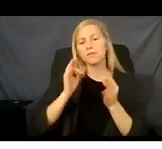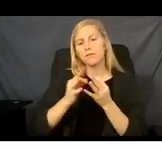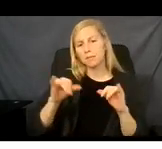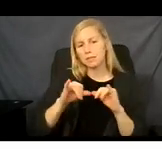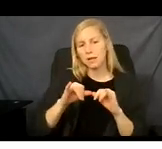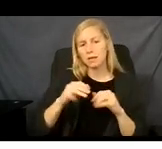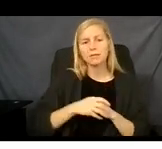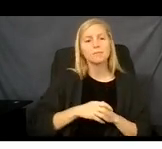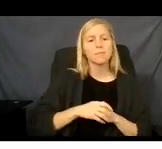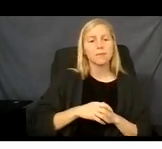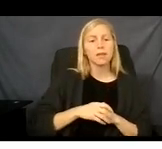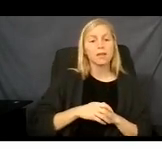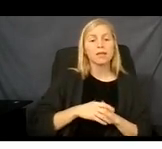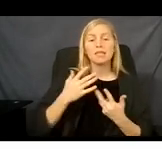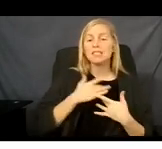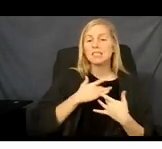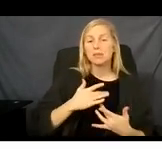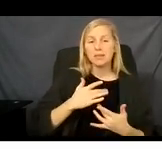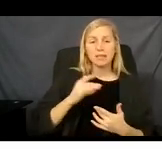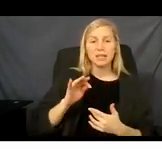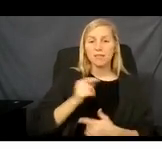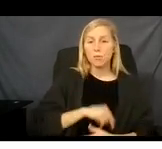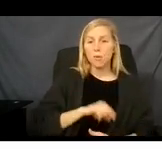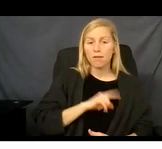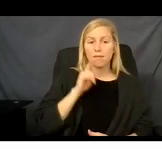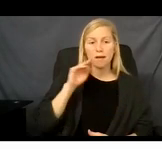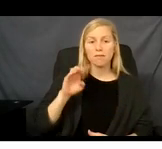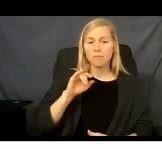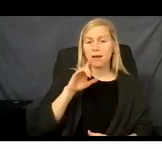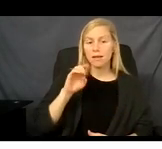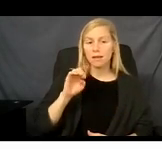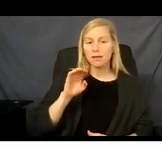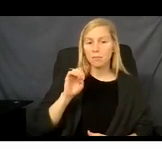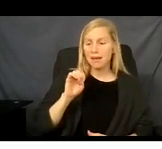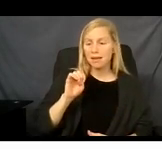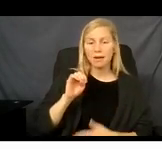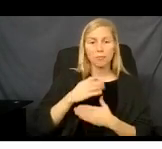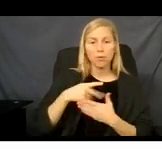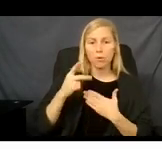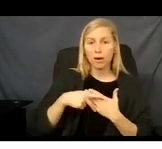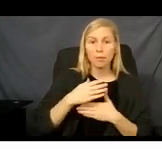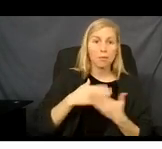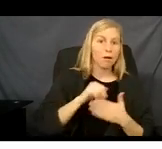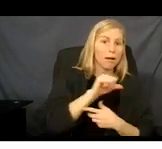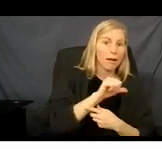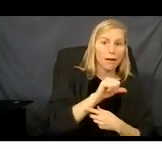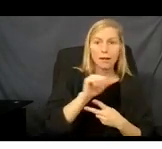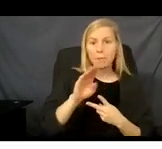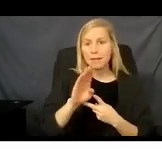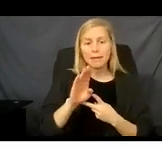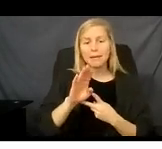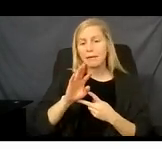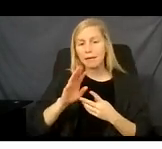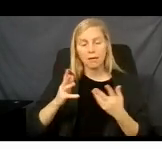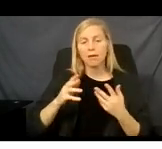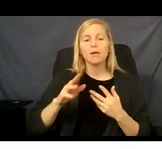Ordinarily, when you qualify for any part of the Medicare program, whether Part A or Part B, you would not be